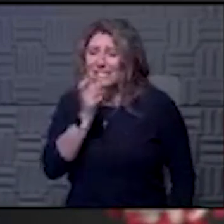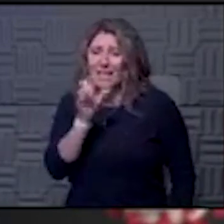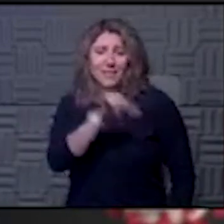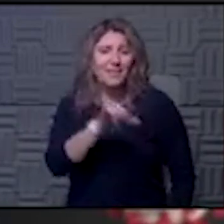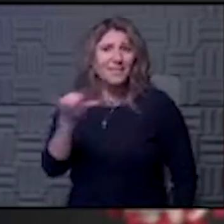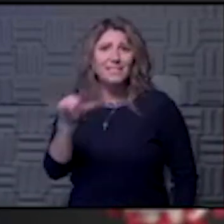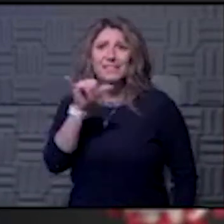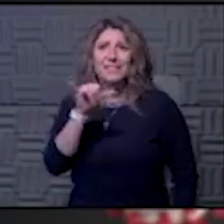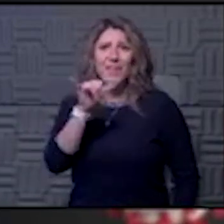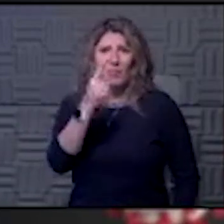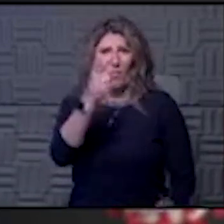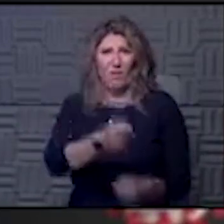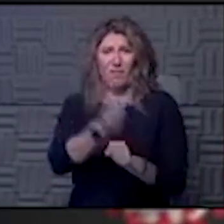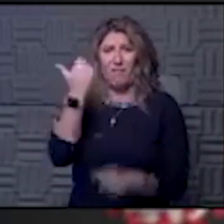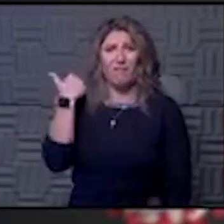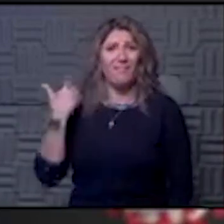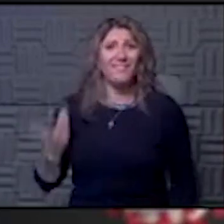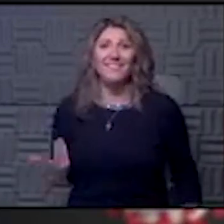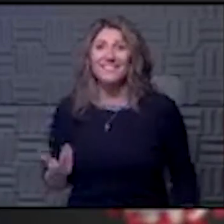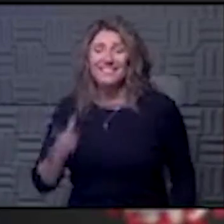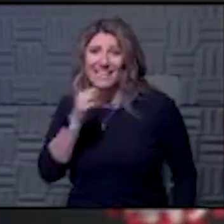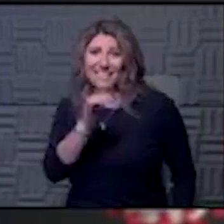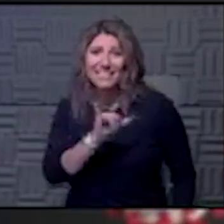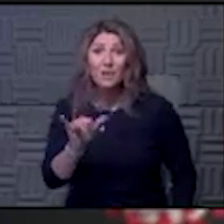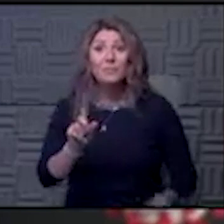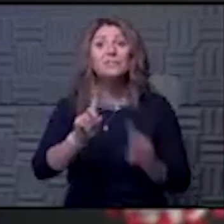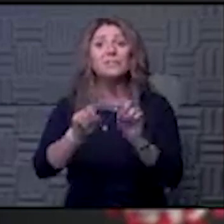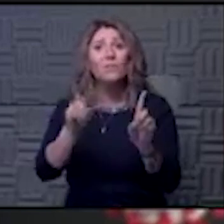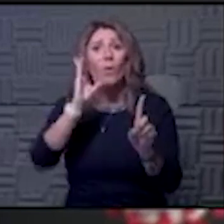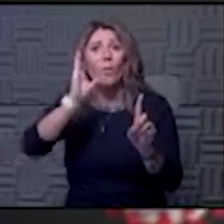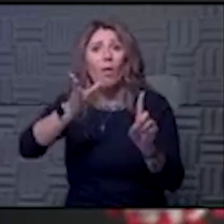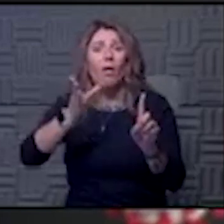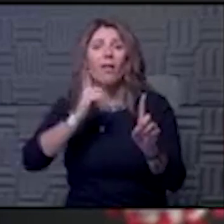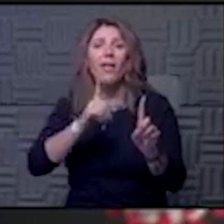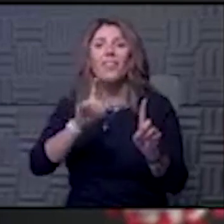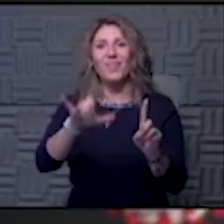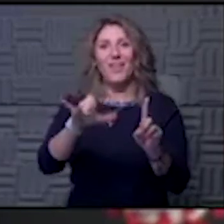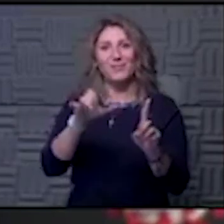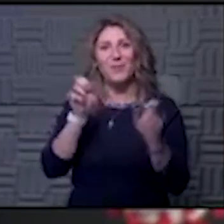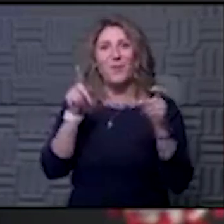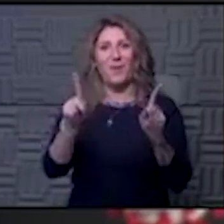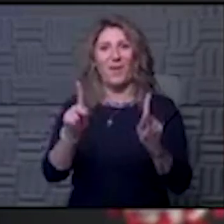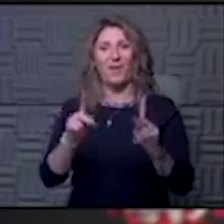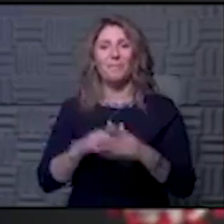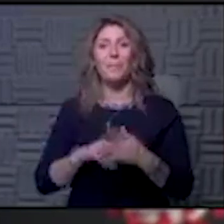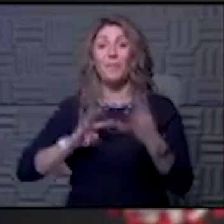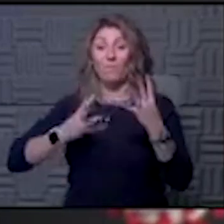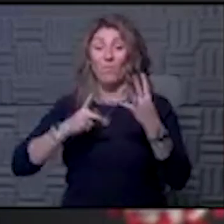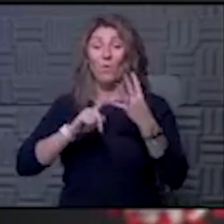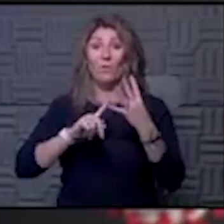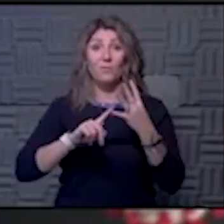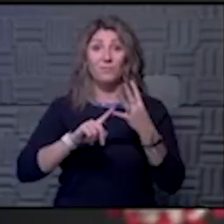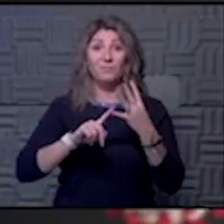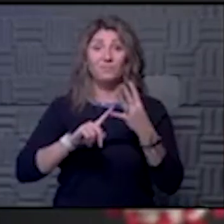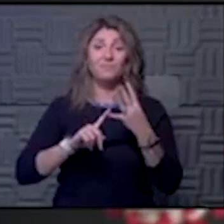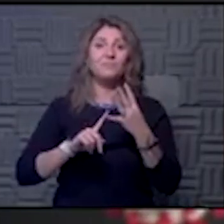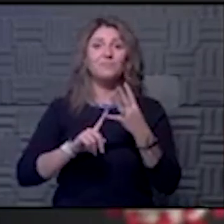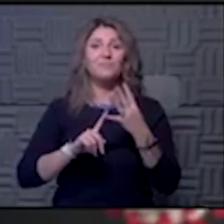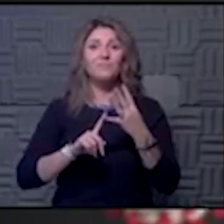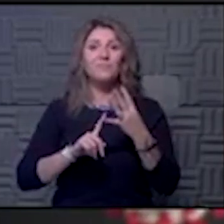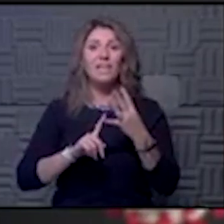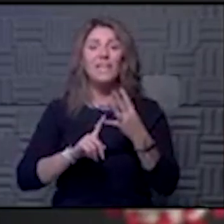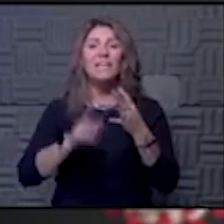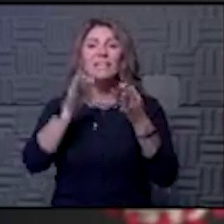space you were in a year ago. This is going to be just different and that that's okay. Then number four, choose